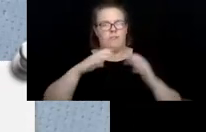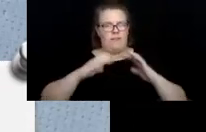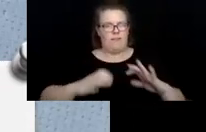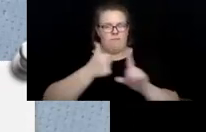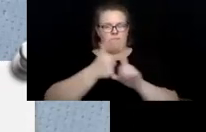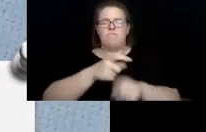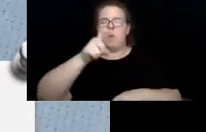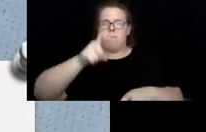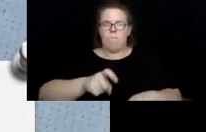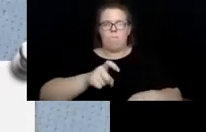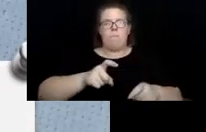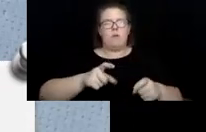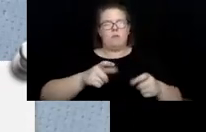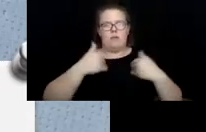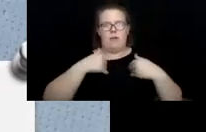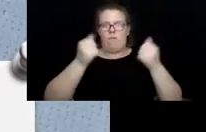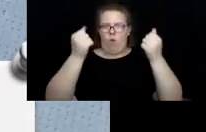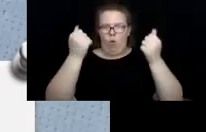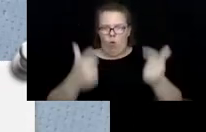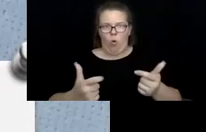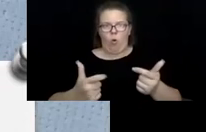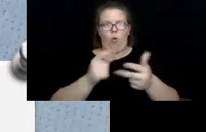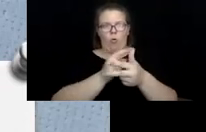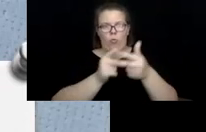all three of these characteristics.